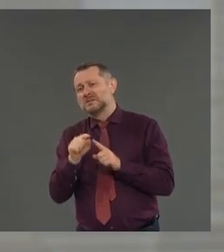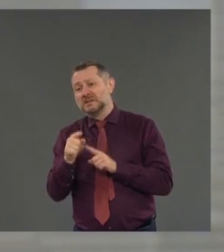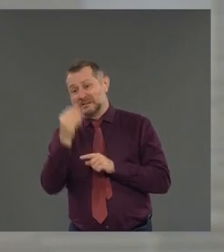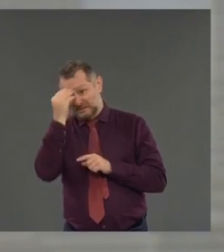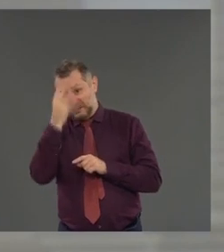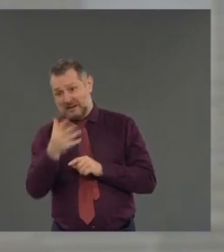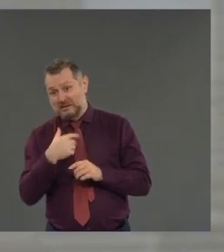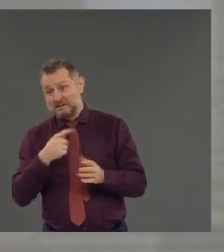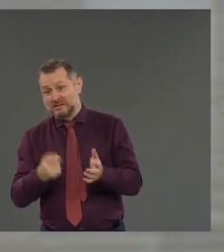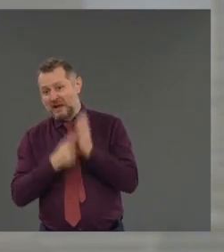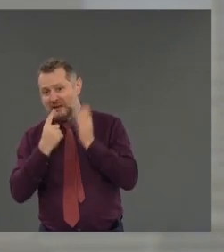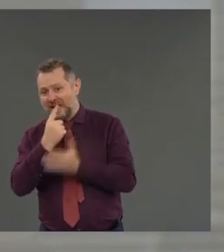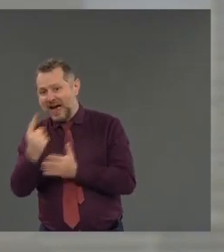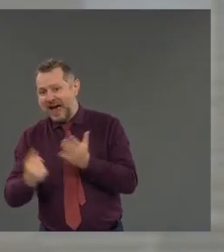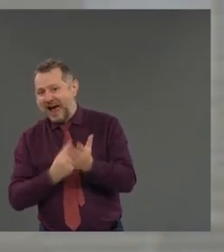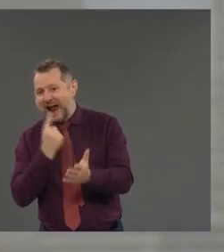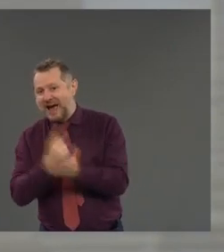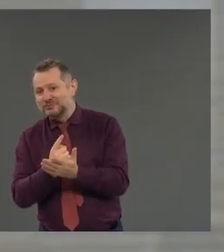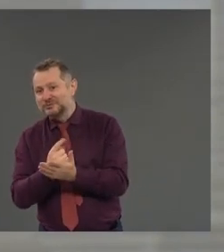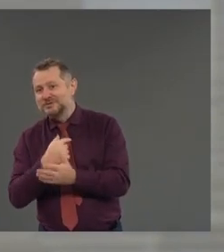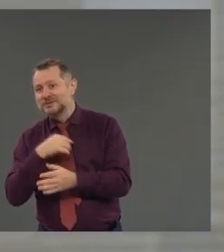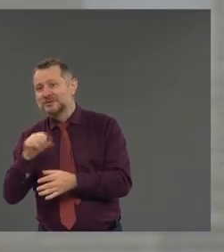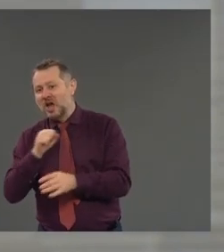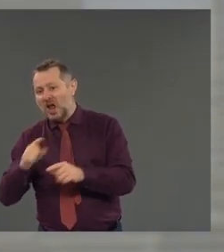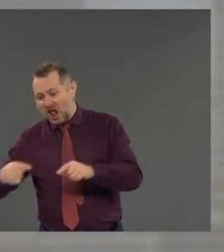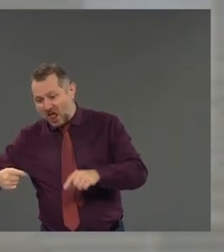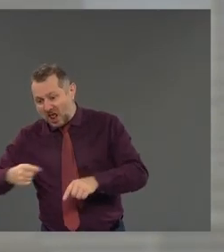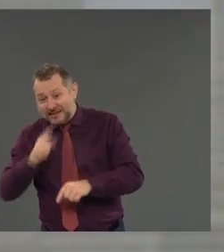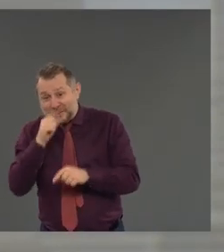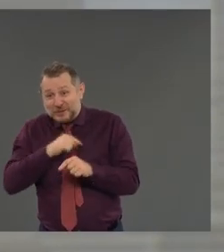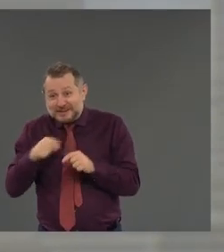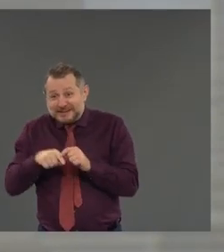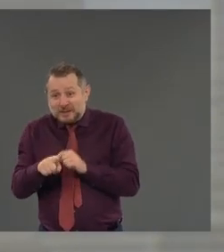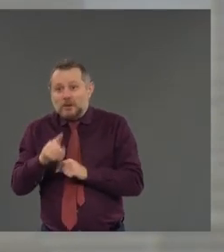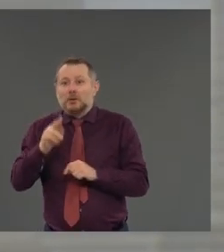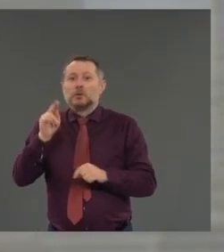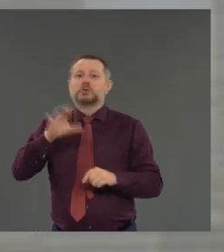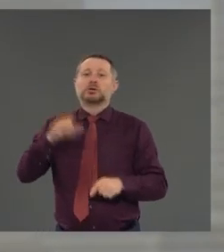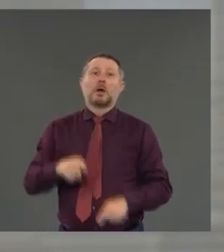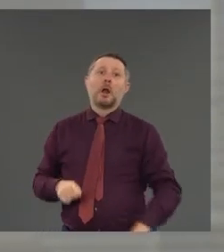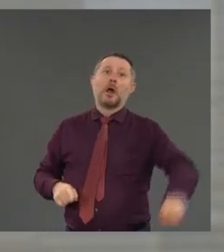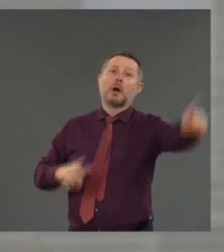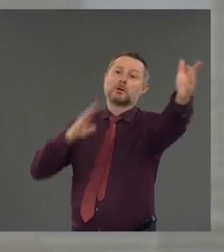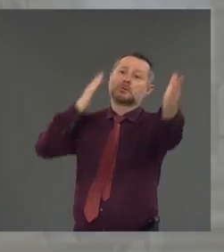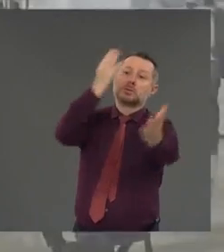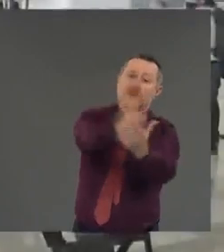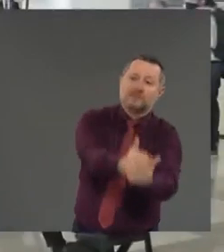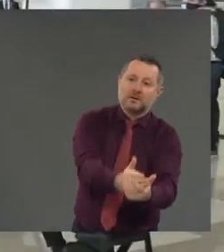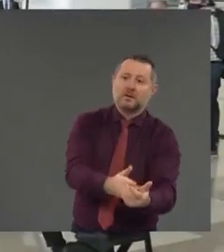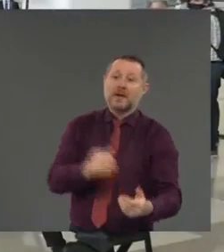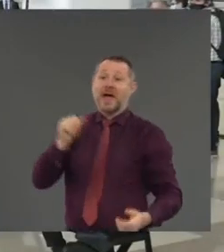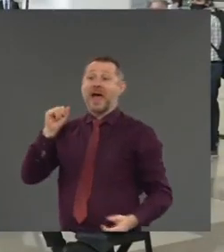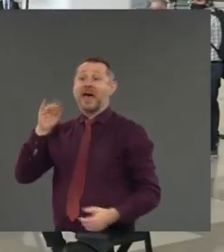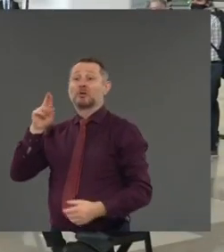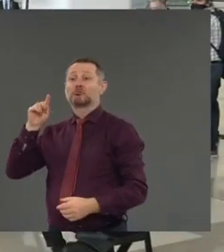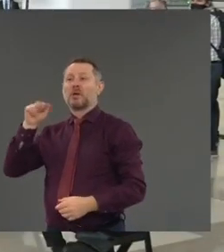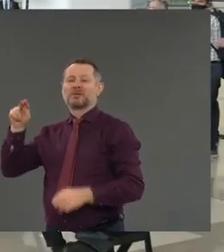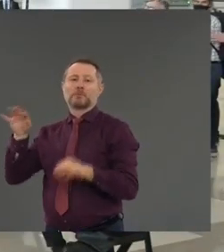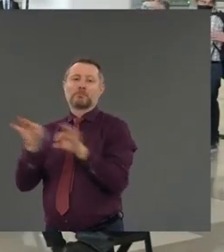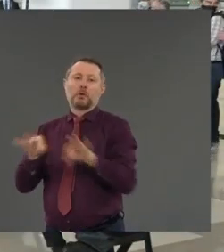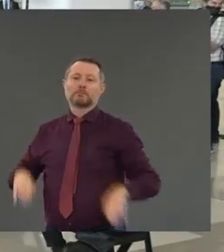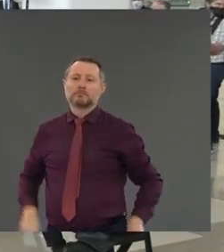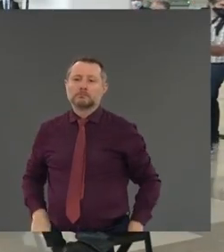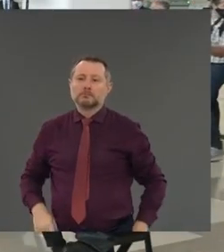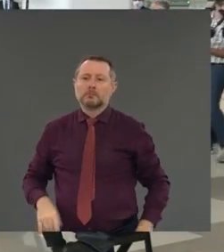easily to get into New York City, hence an air train. Can you tell us how much the traffic is down